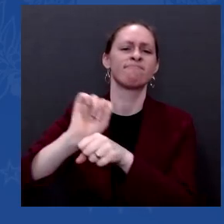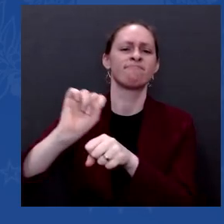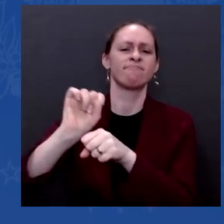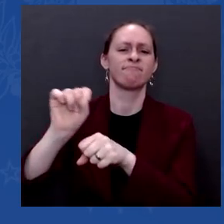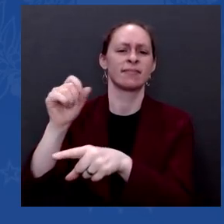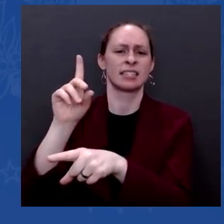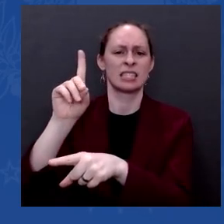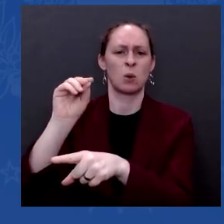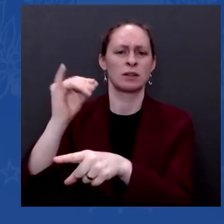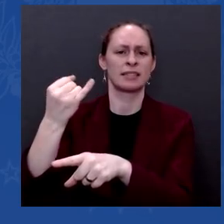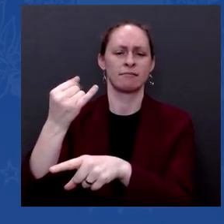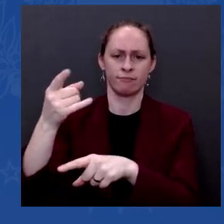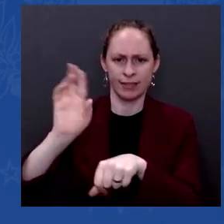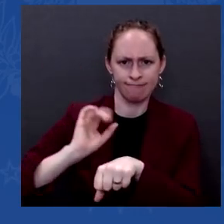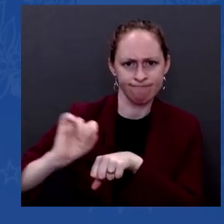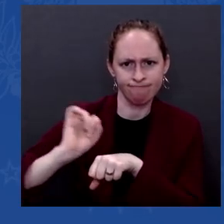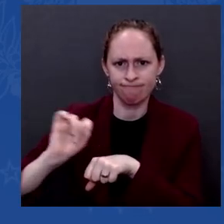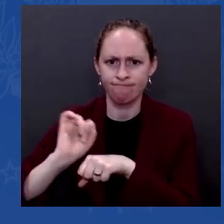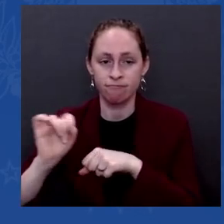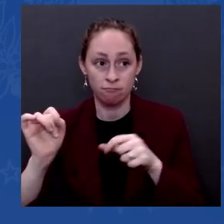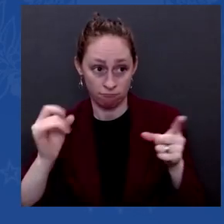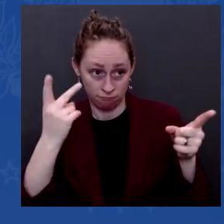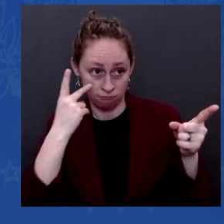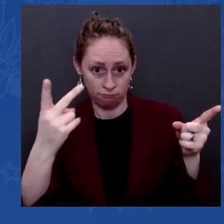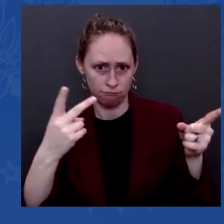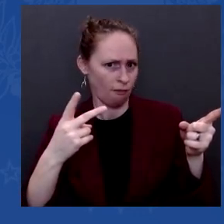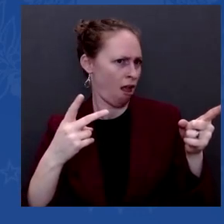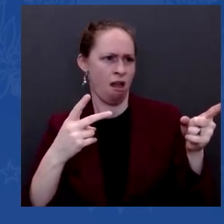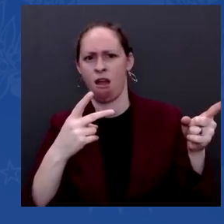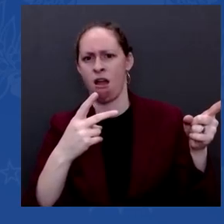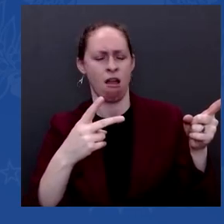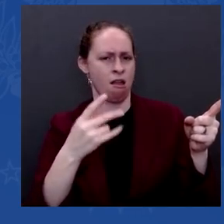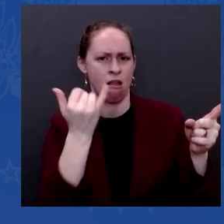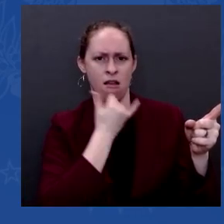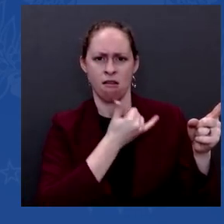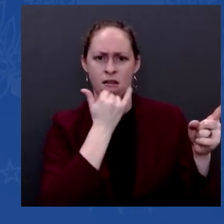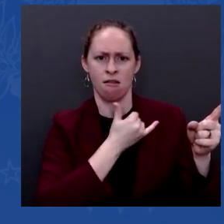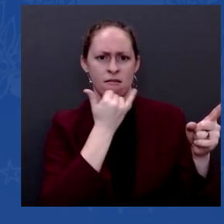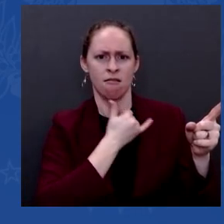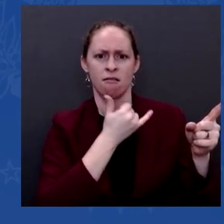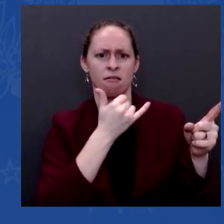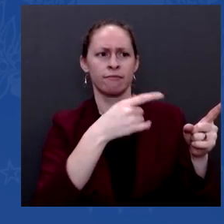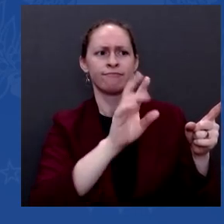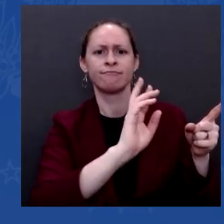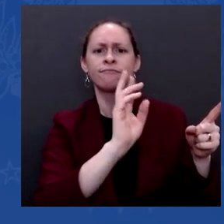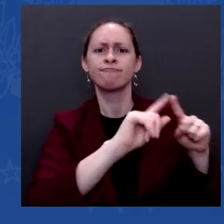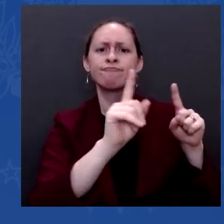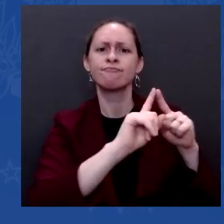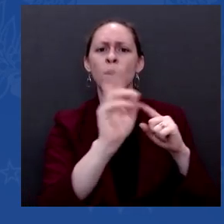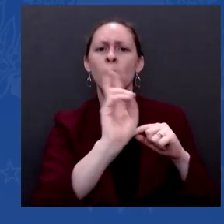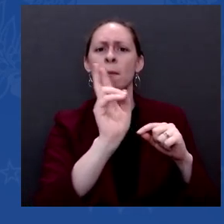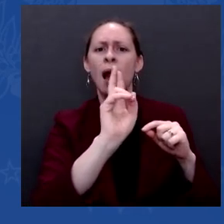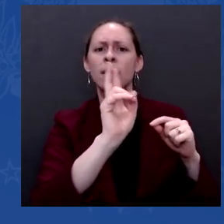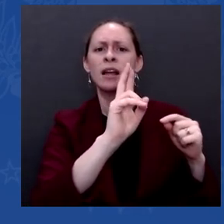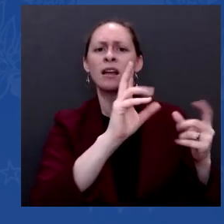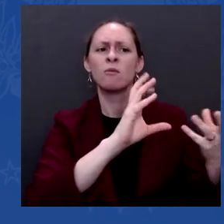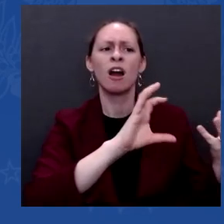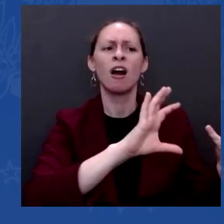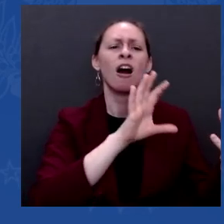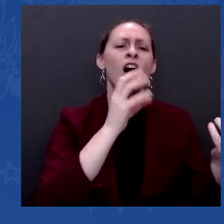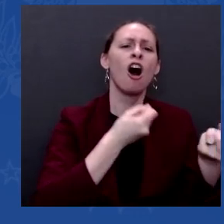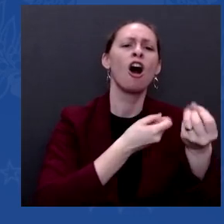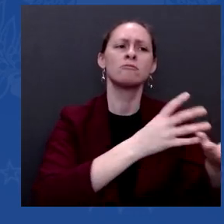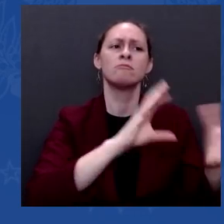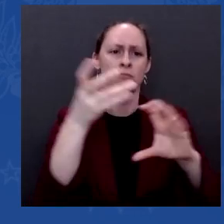efforts on the part of the Republicans to stack the election and subvert the outcomes. We have begun